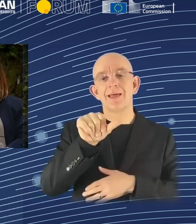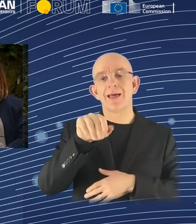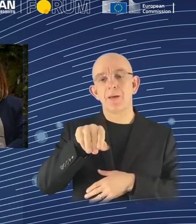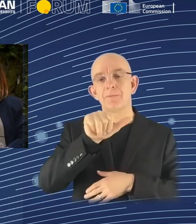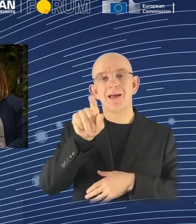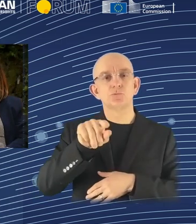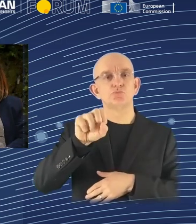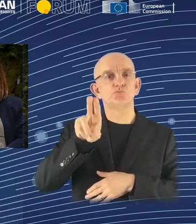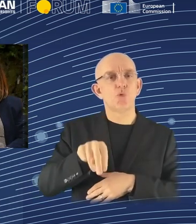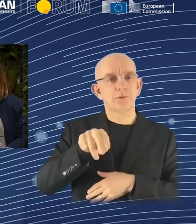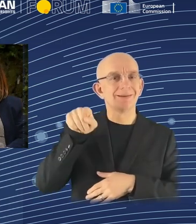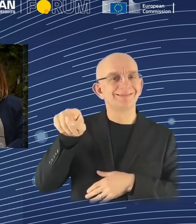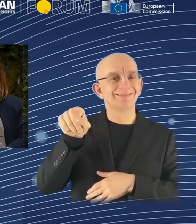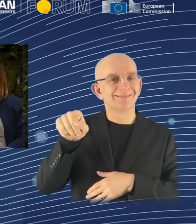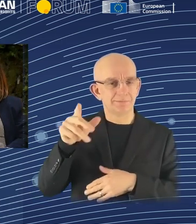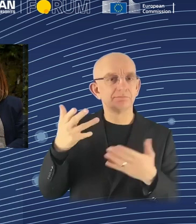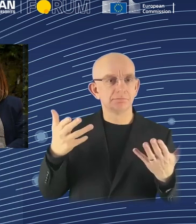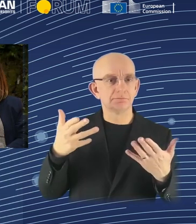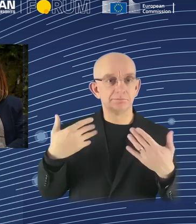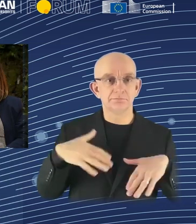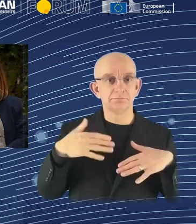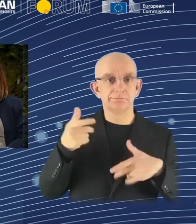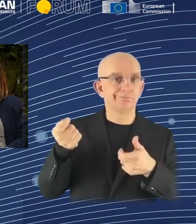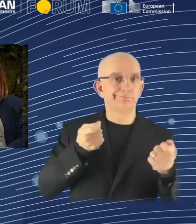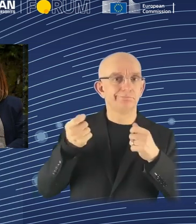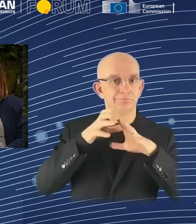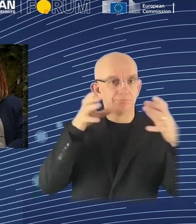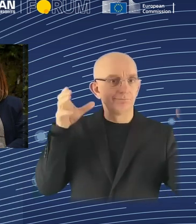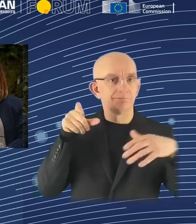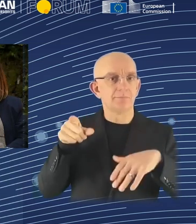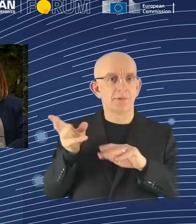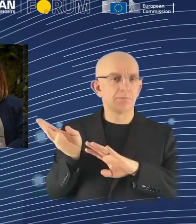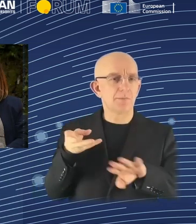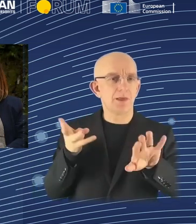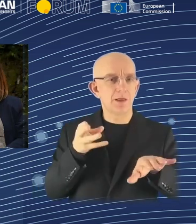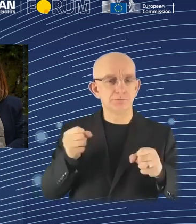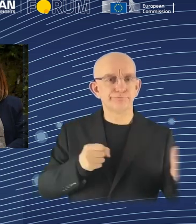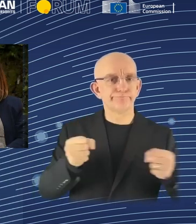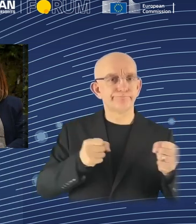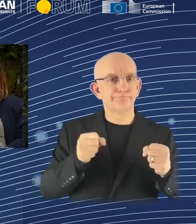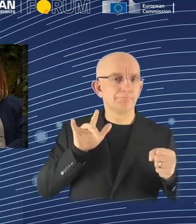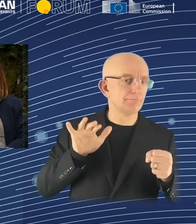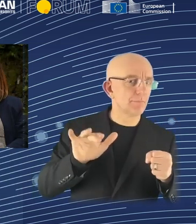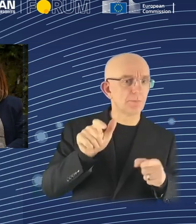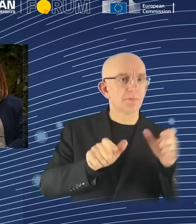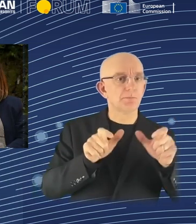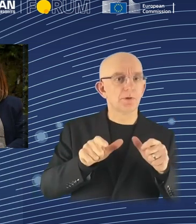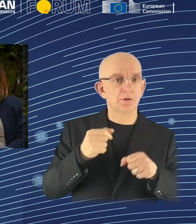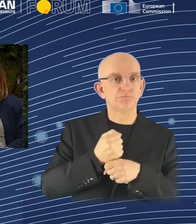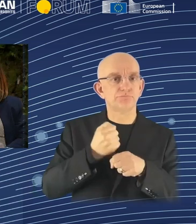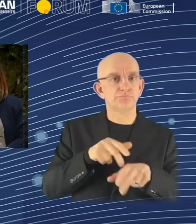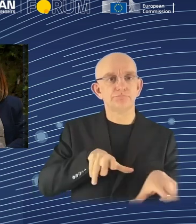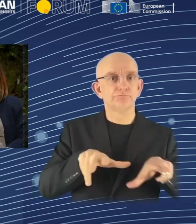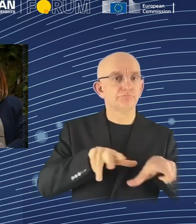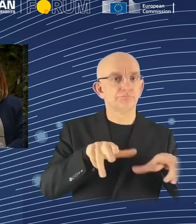million people in those warehouses. And basically, the work is divided into two parts. There are